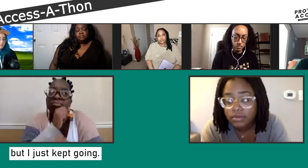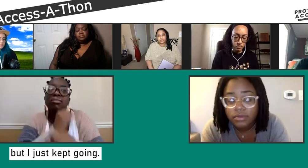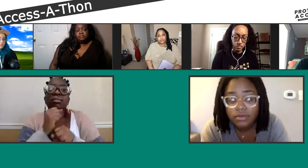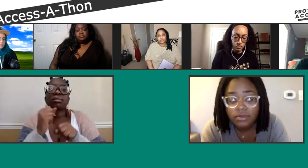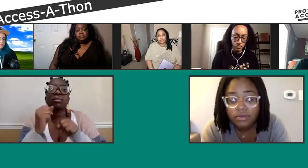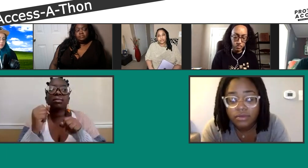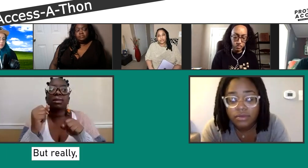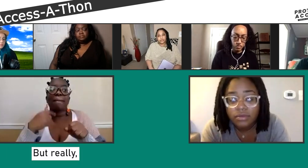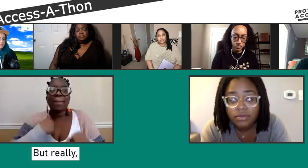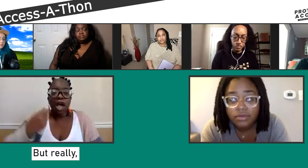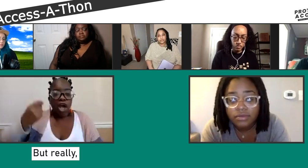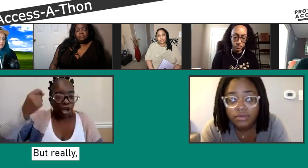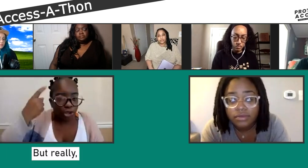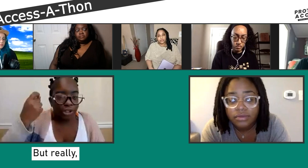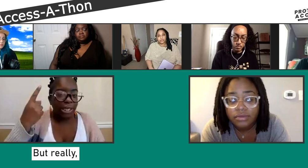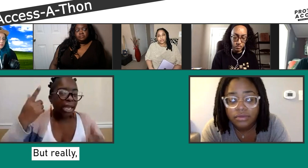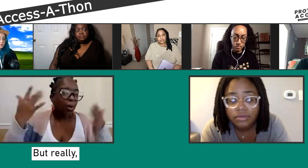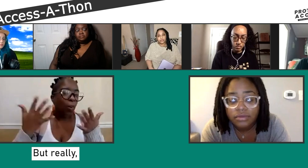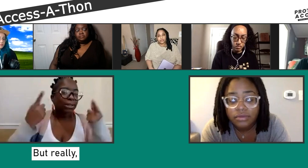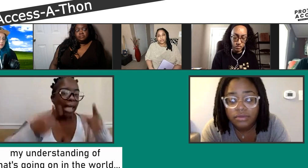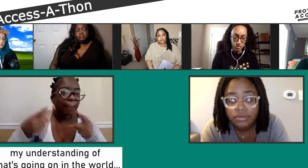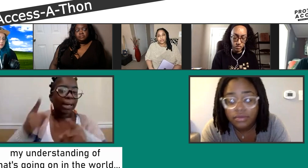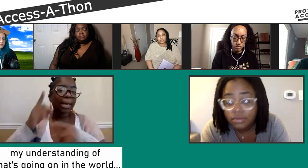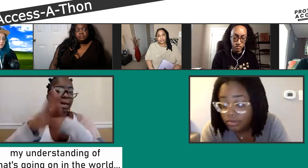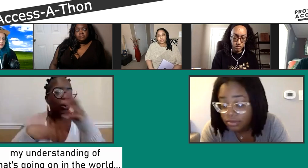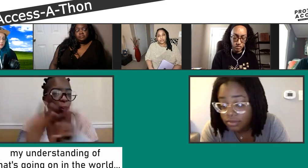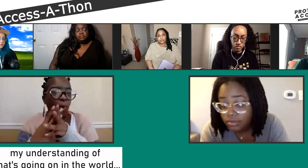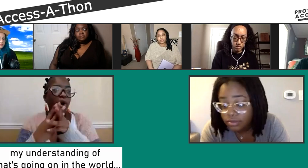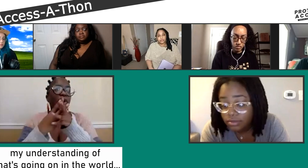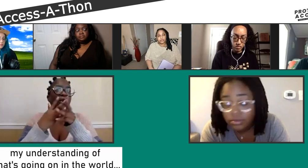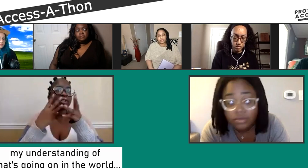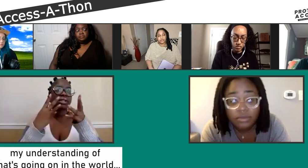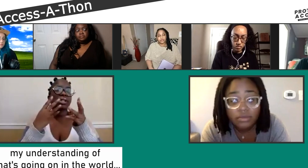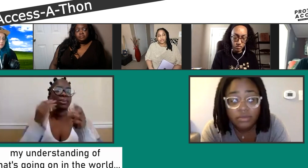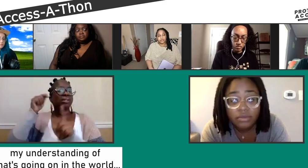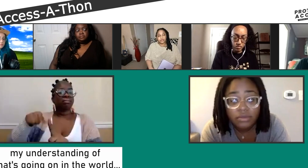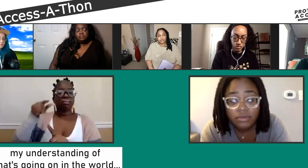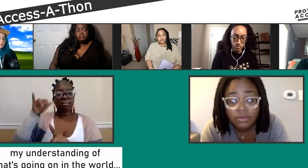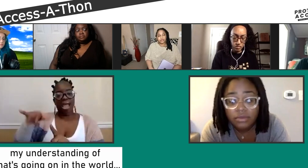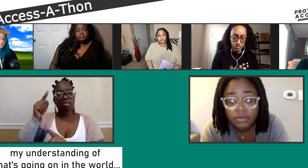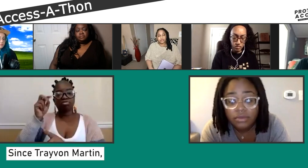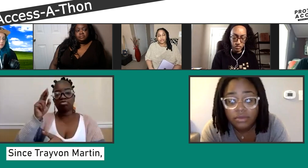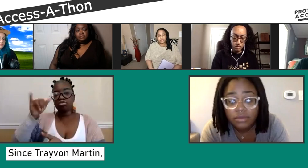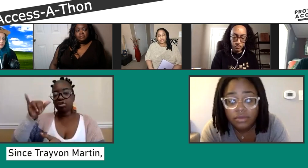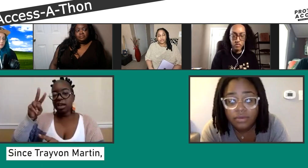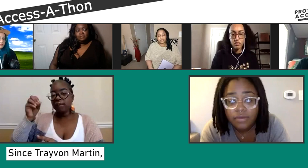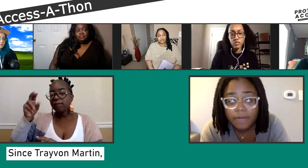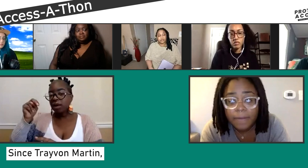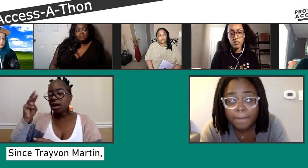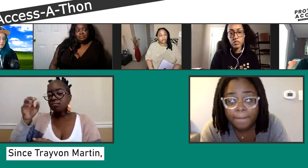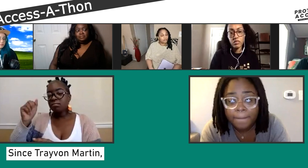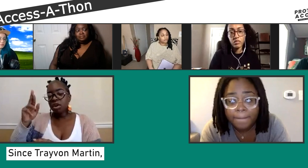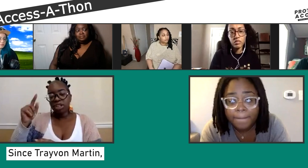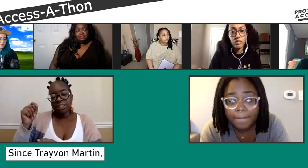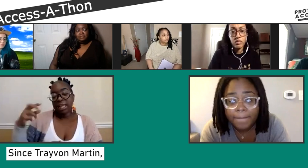forward, there was, so my real and authentic understanding of what was